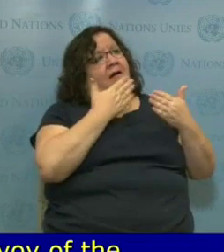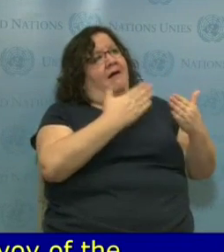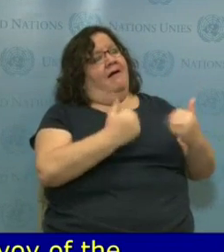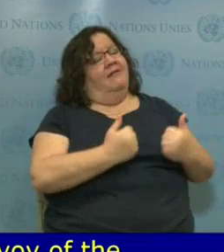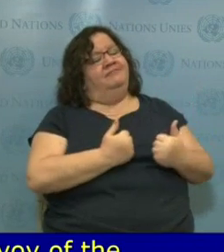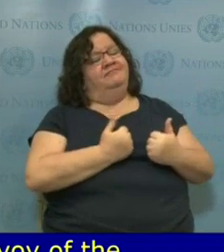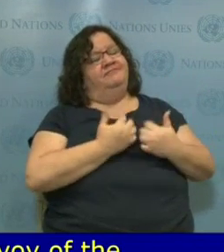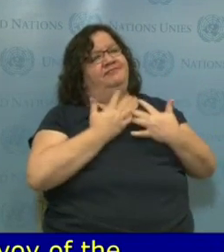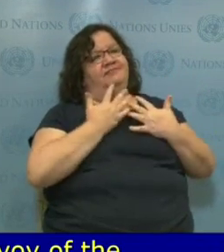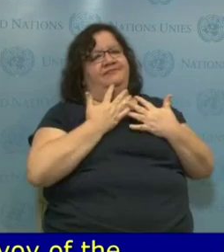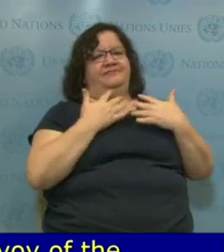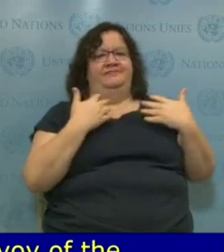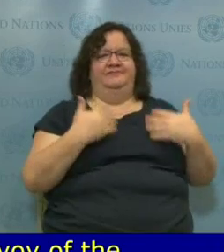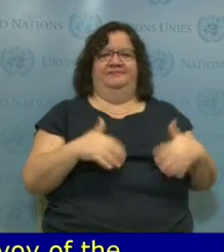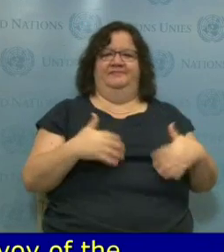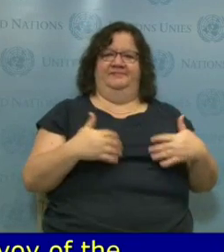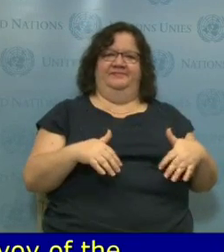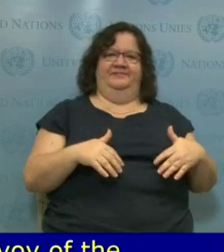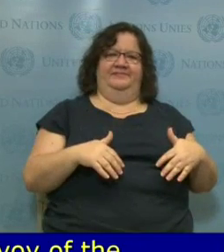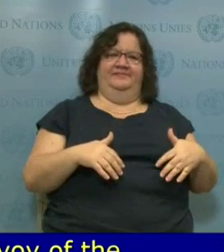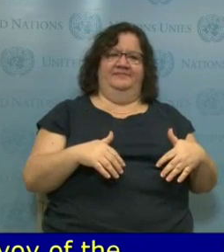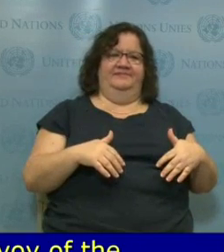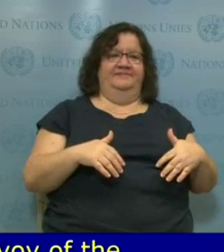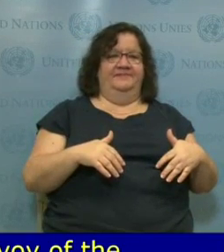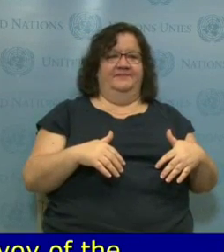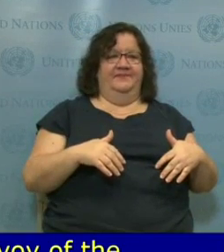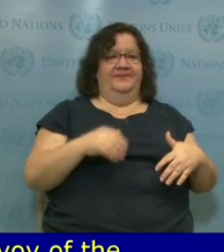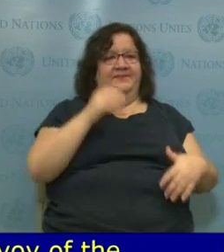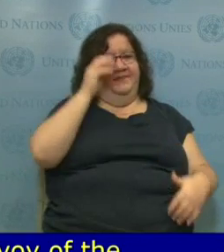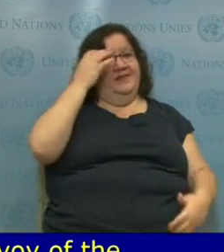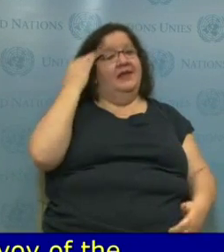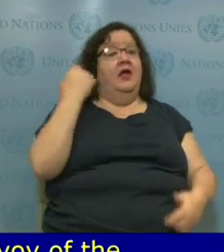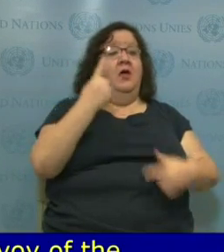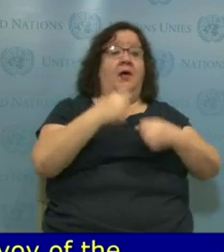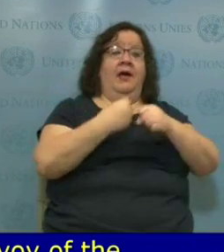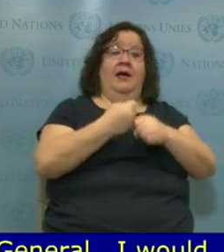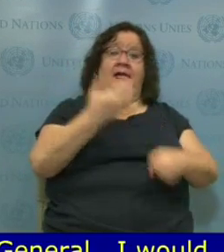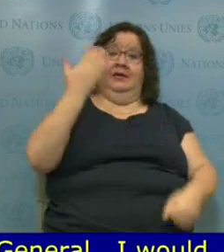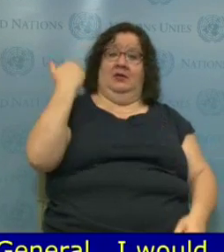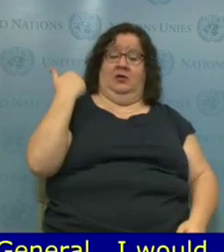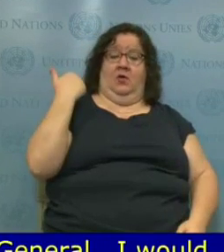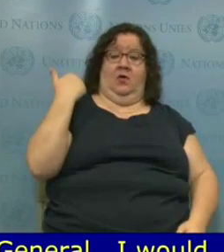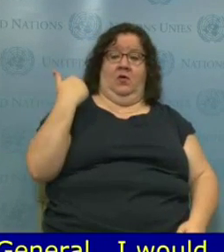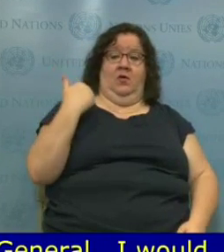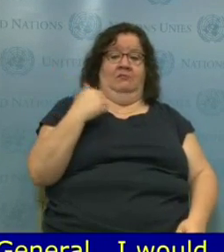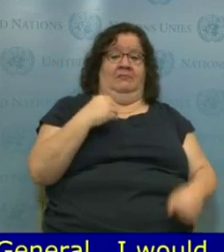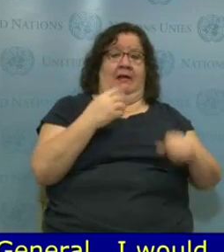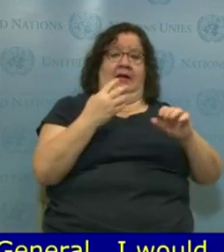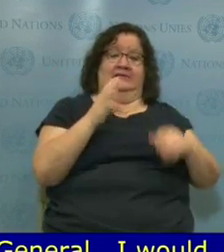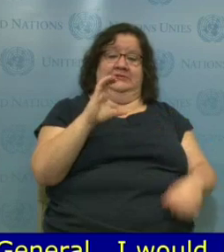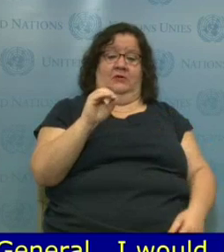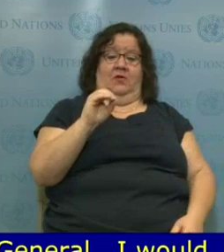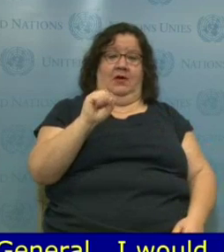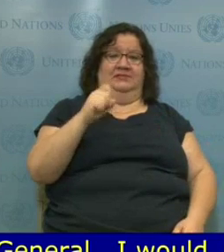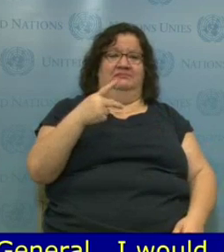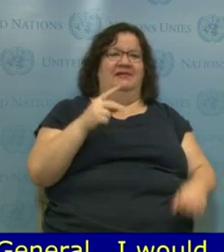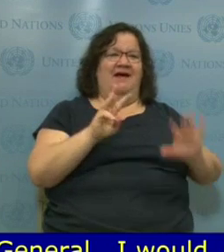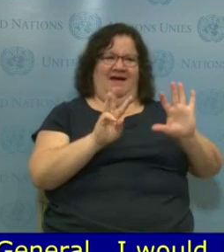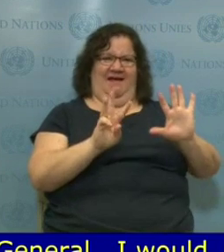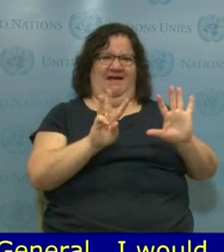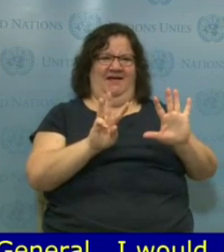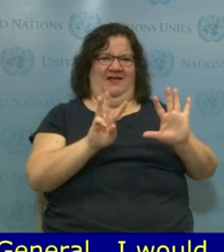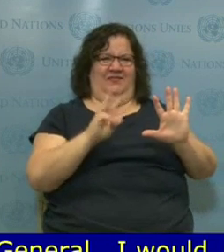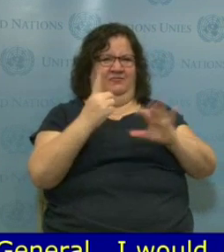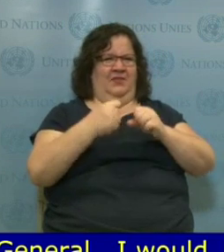Parties. There, the Committee on the Rights of Persons with Disabilities stressed two aspects. First